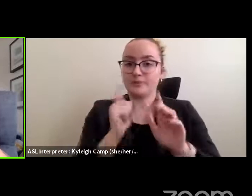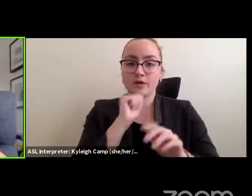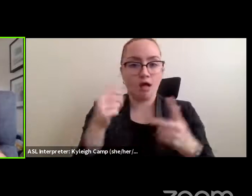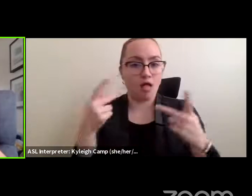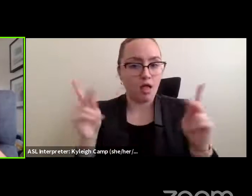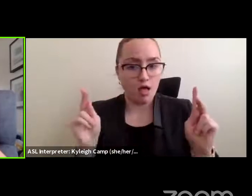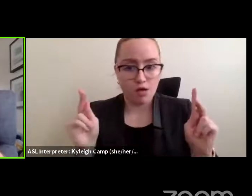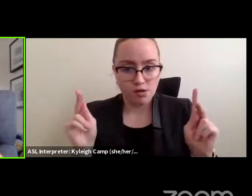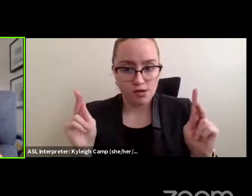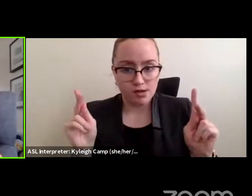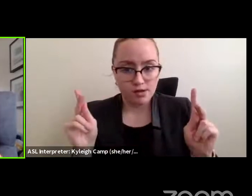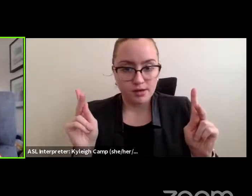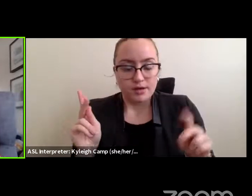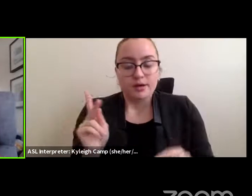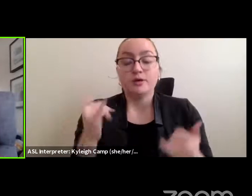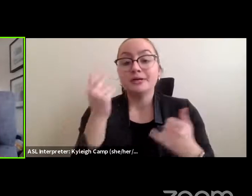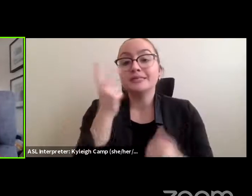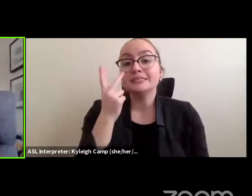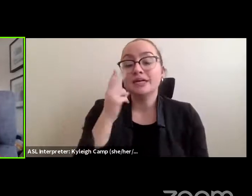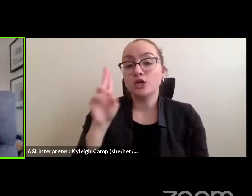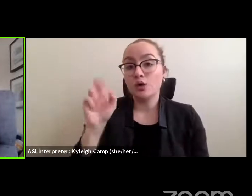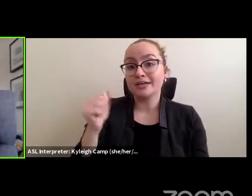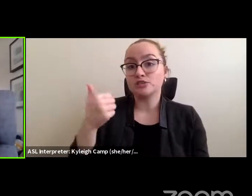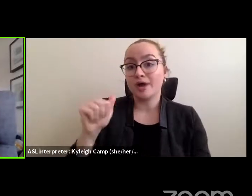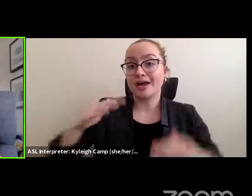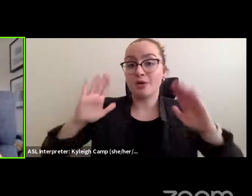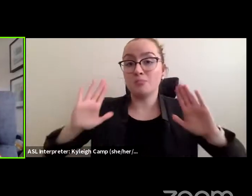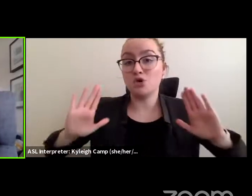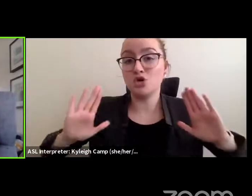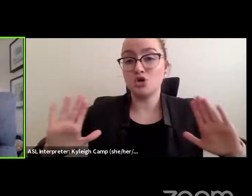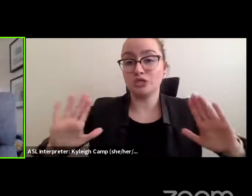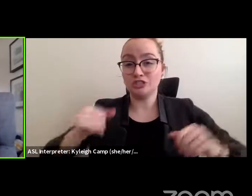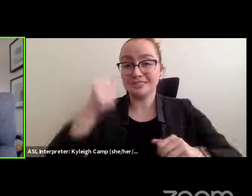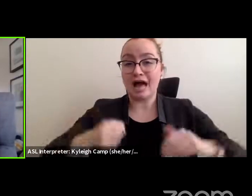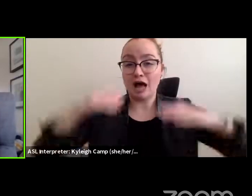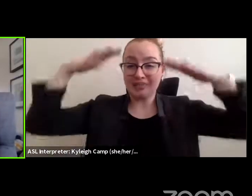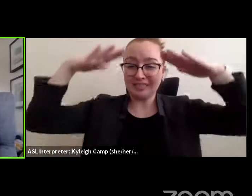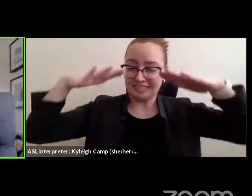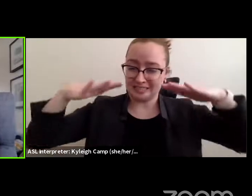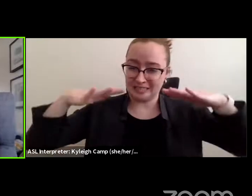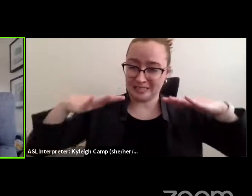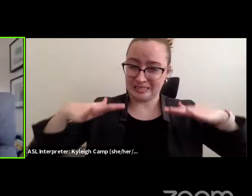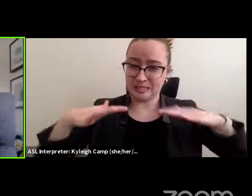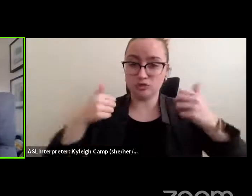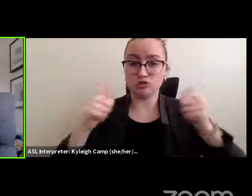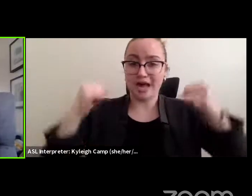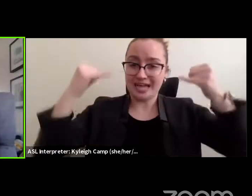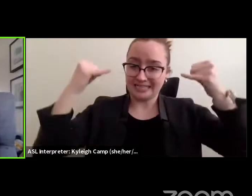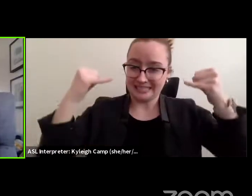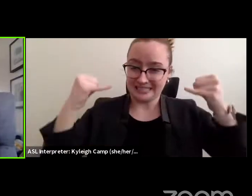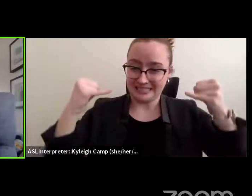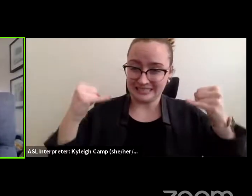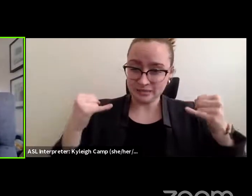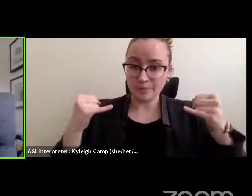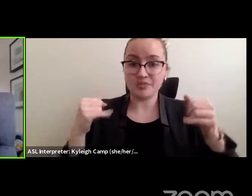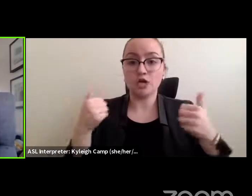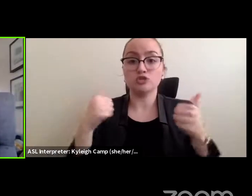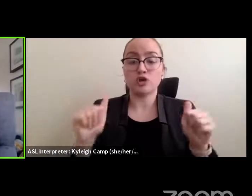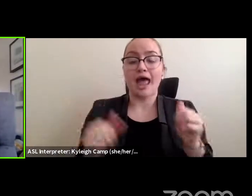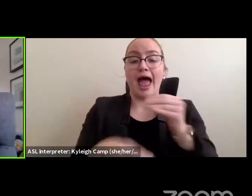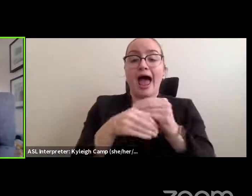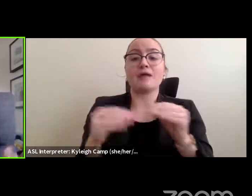the border as far south as possible and giving all of these countries the tools to militarize their borders,